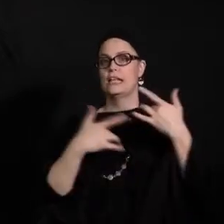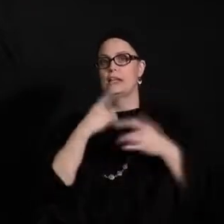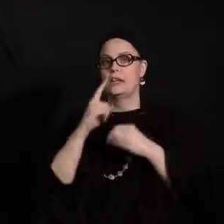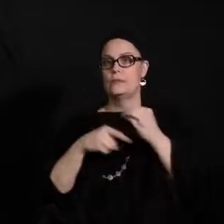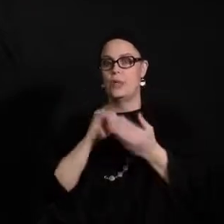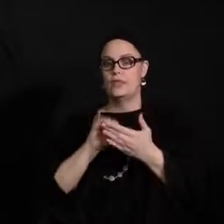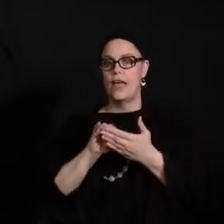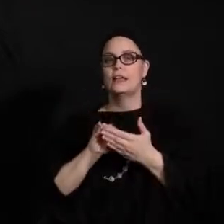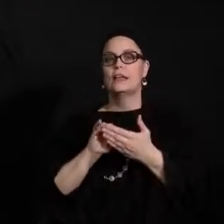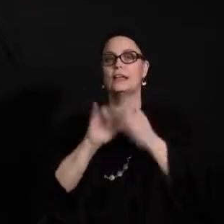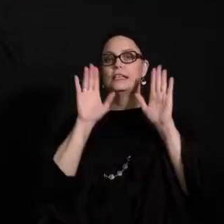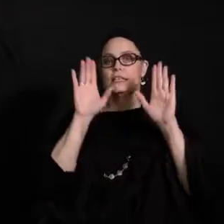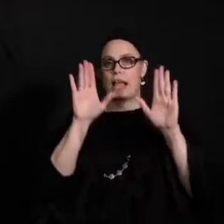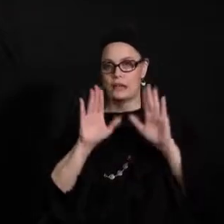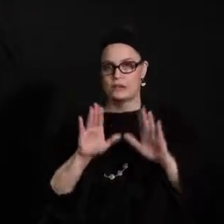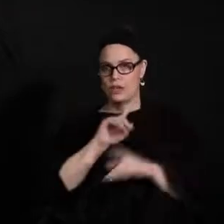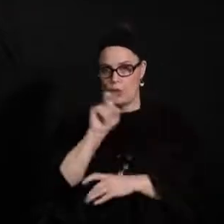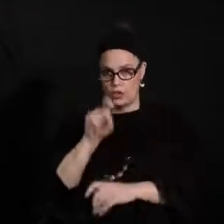question.